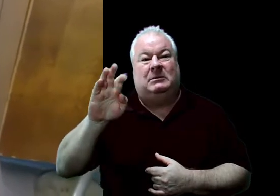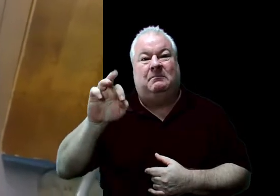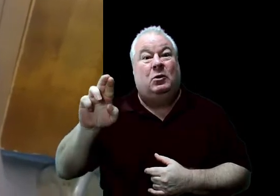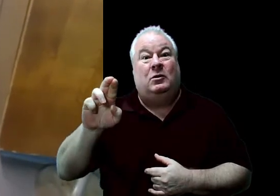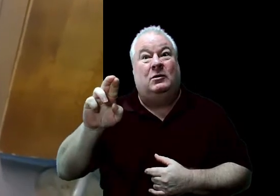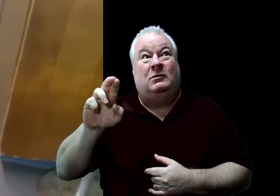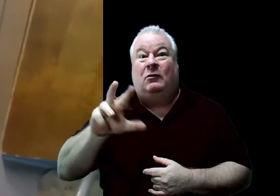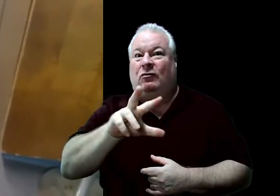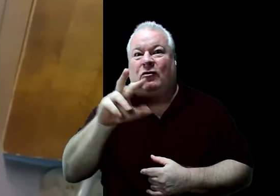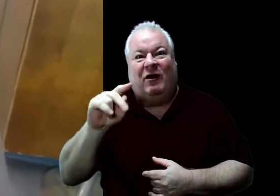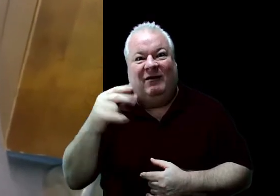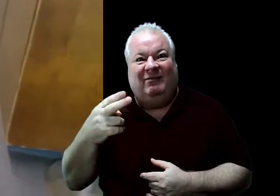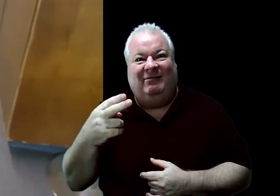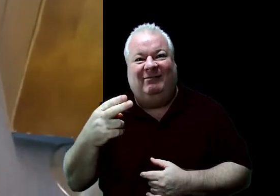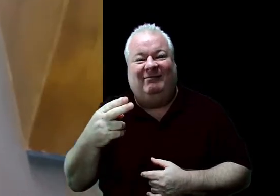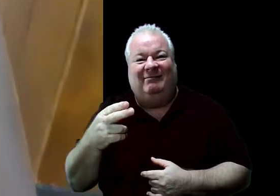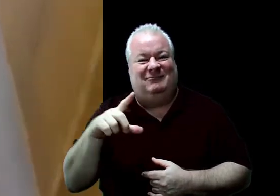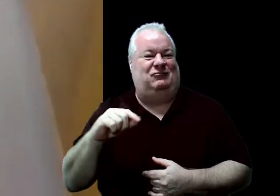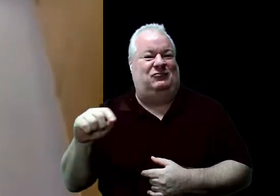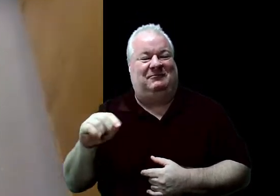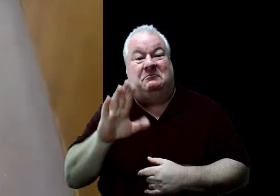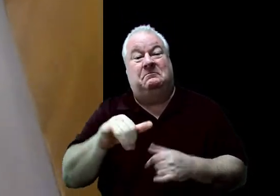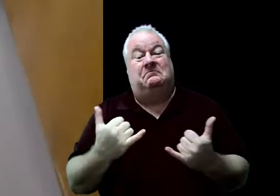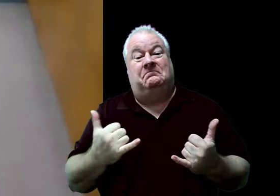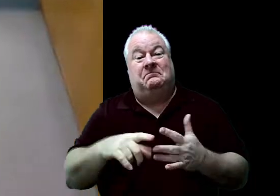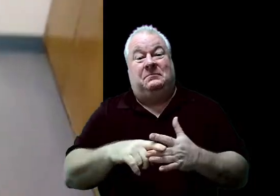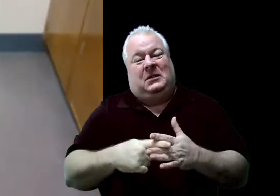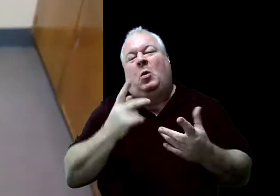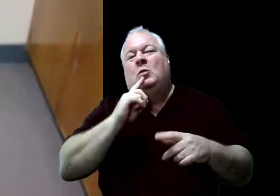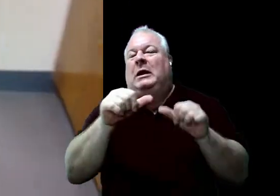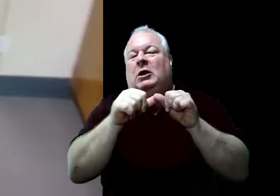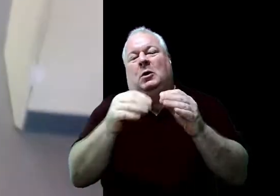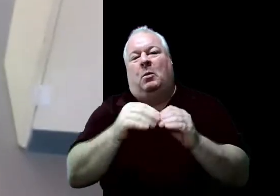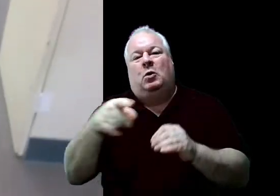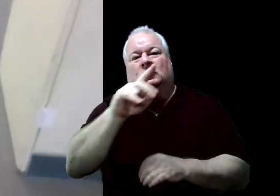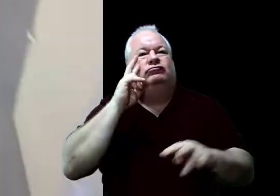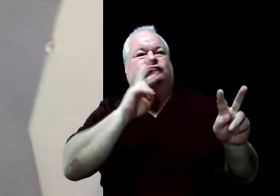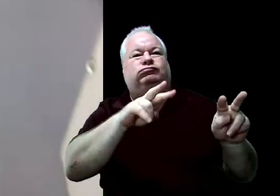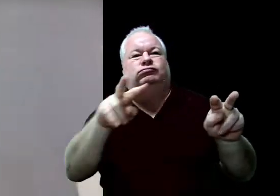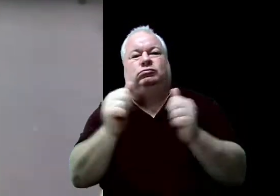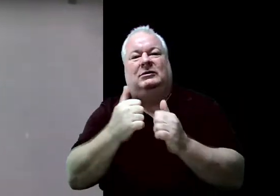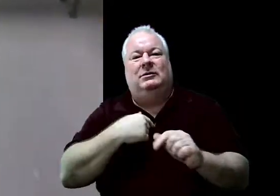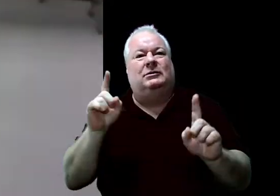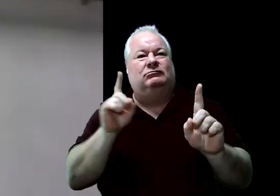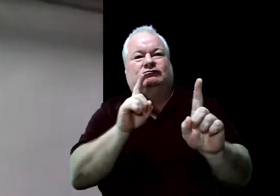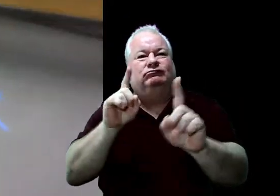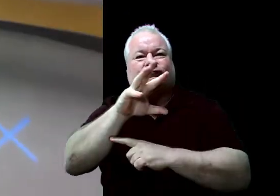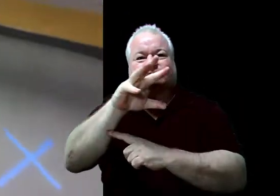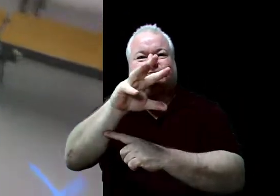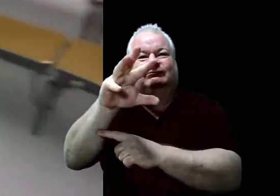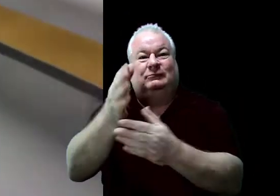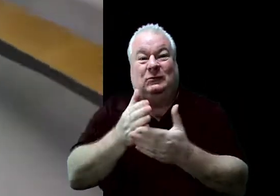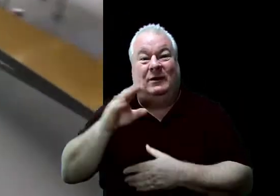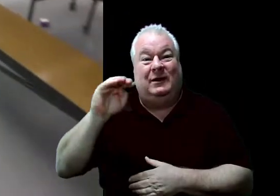30th. Today we begin or we continue our tour through the